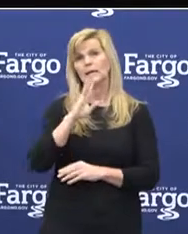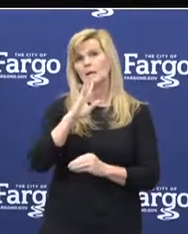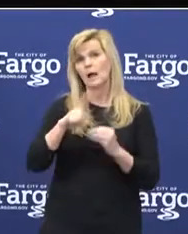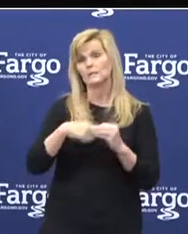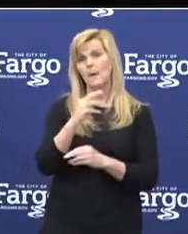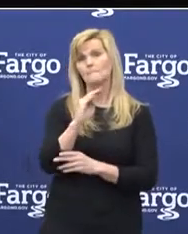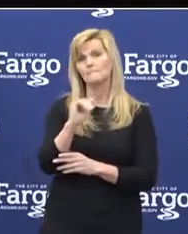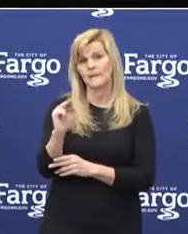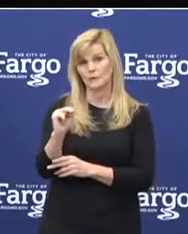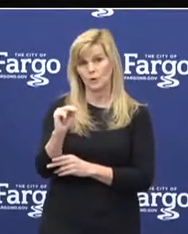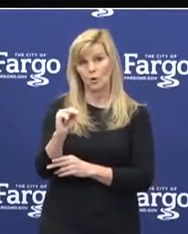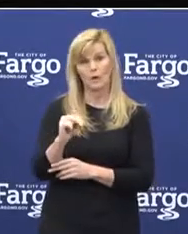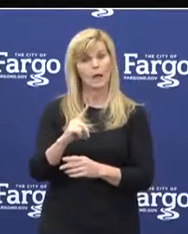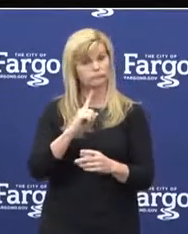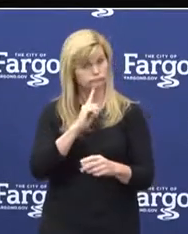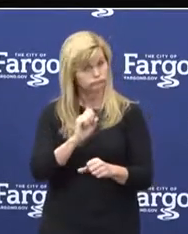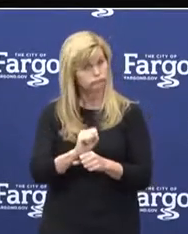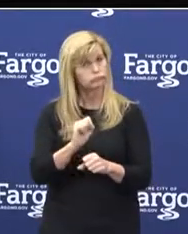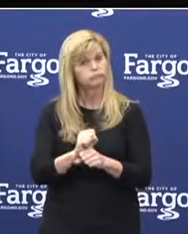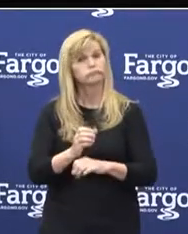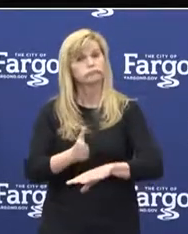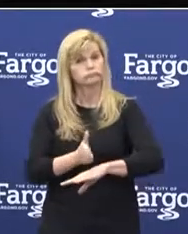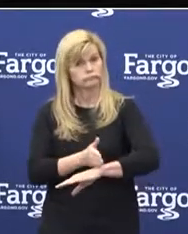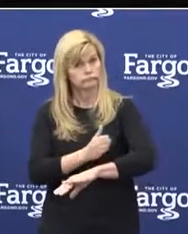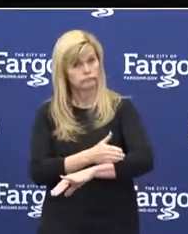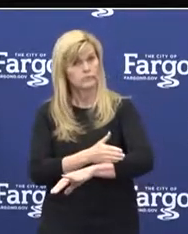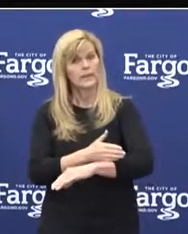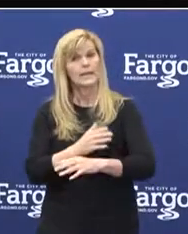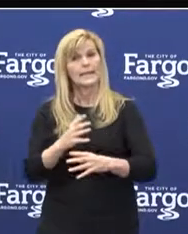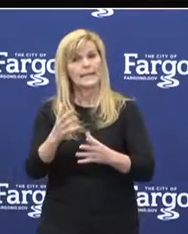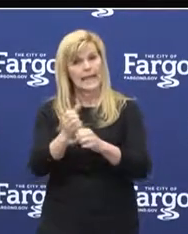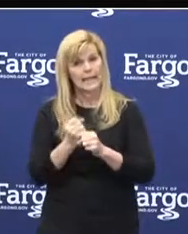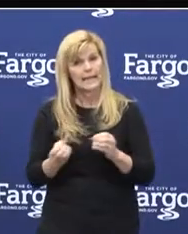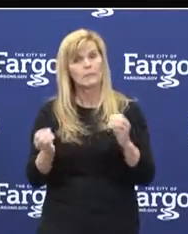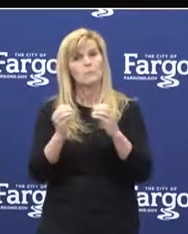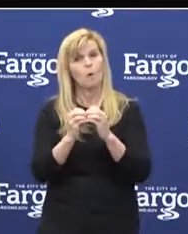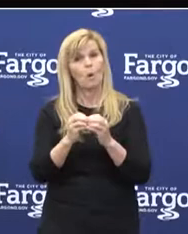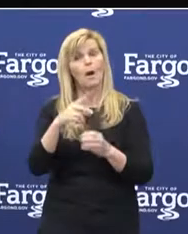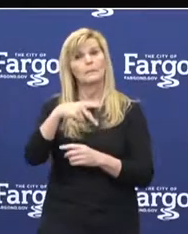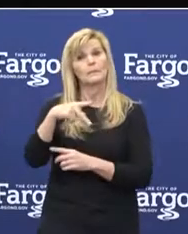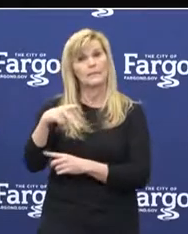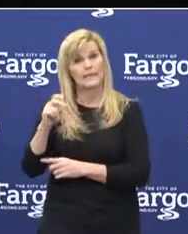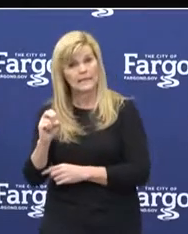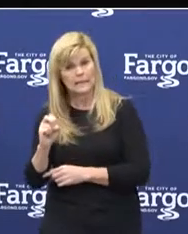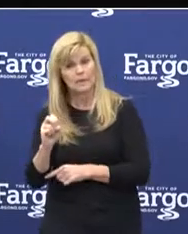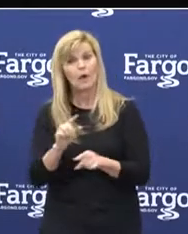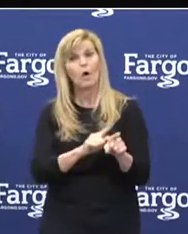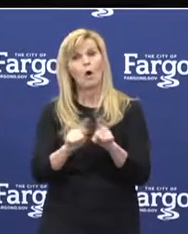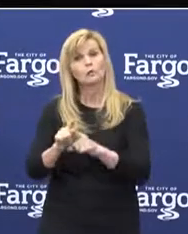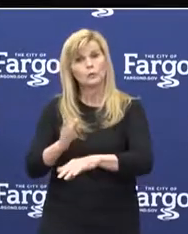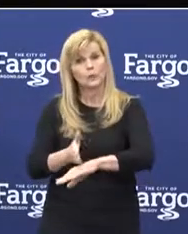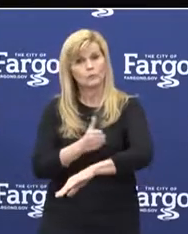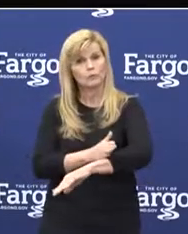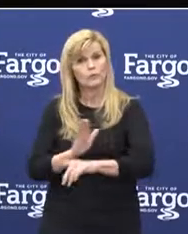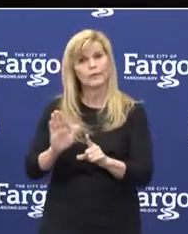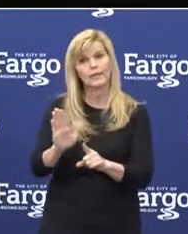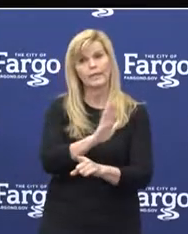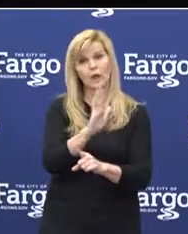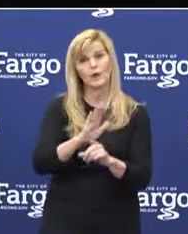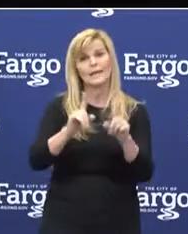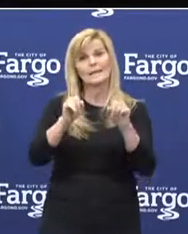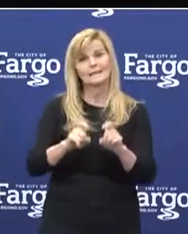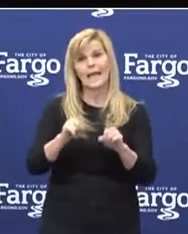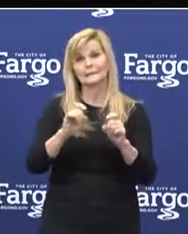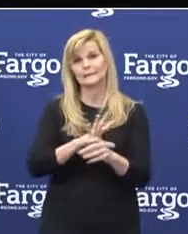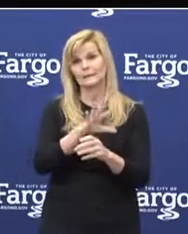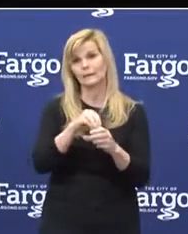significant headway in securing their personal protective equipment and improving their testing and hospital surgery